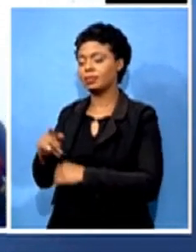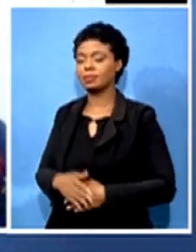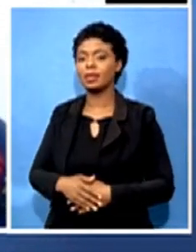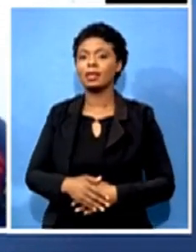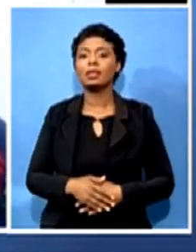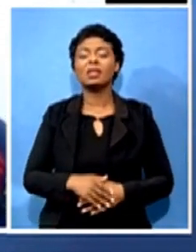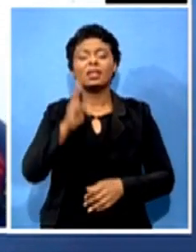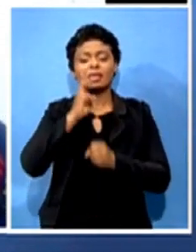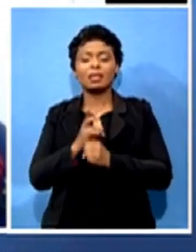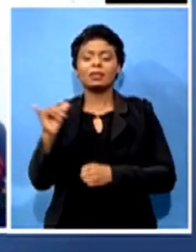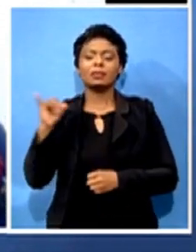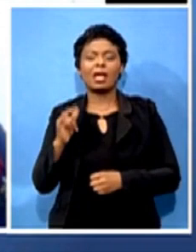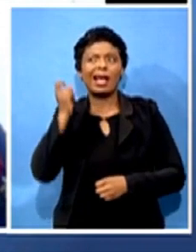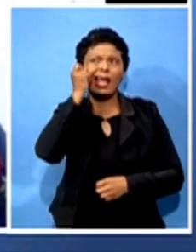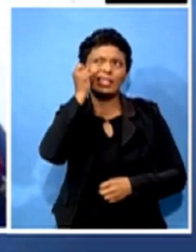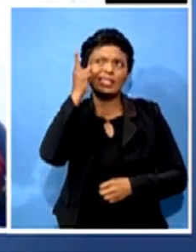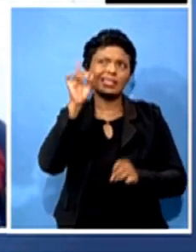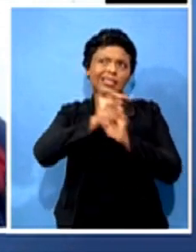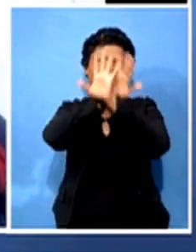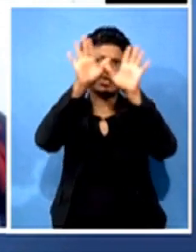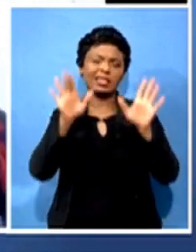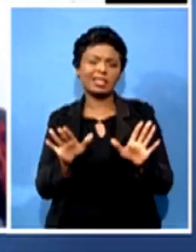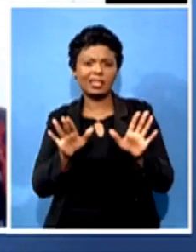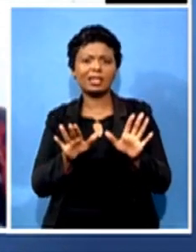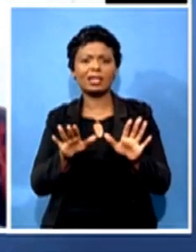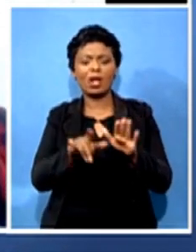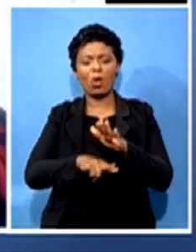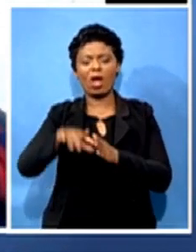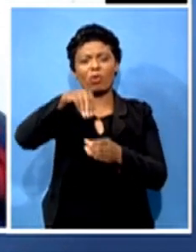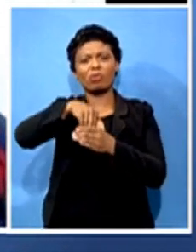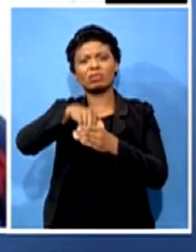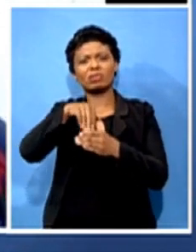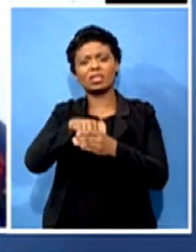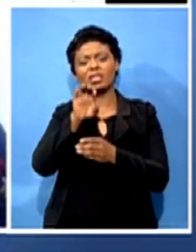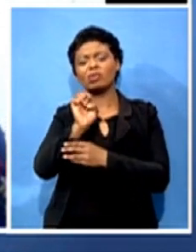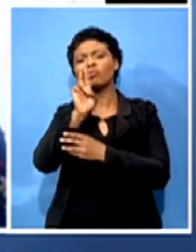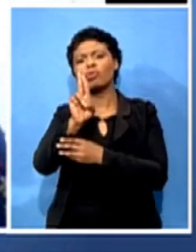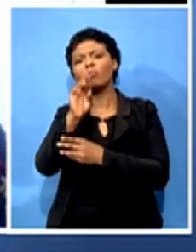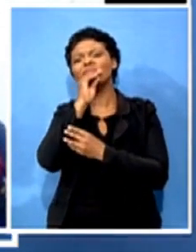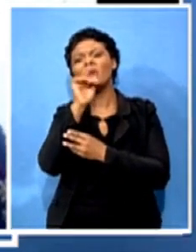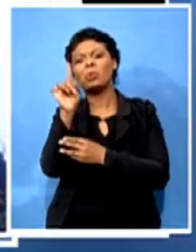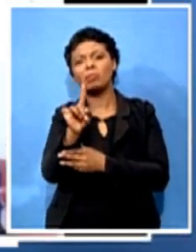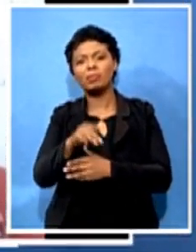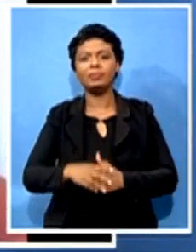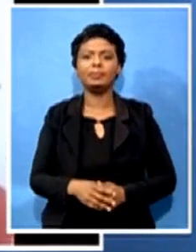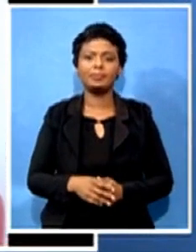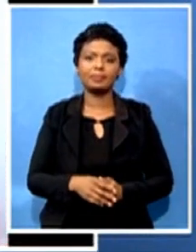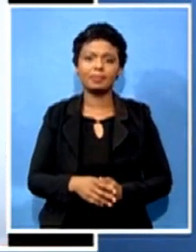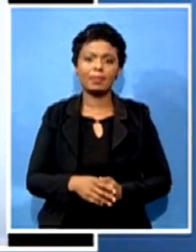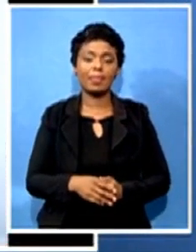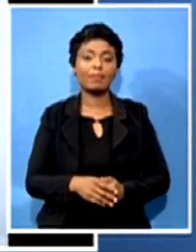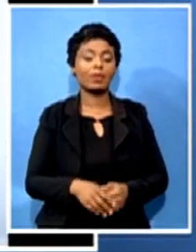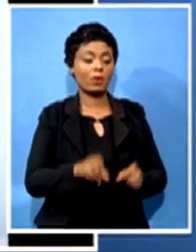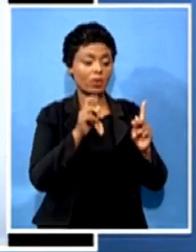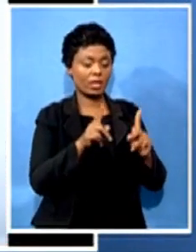requirements entails. Okay. So if you look at your legislation, so the Provincial Procurement